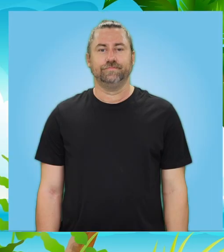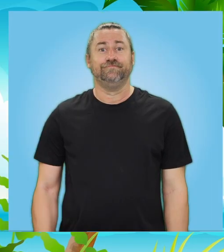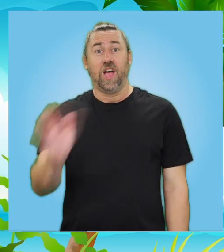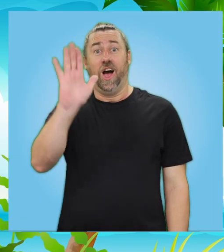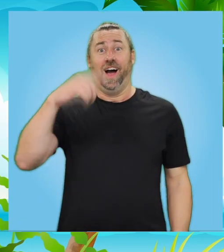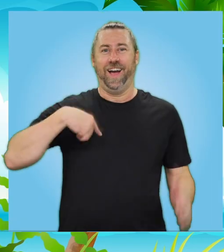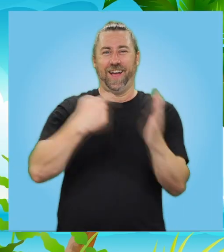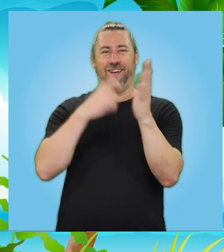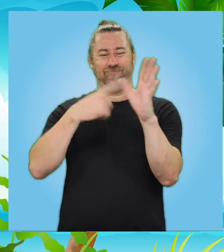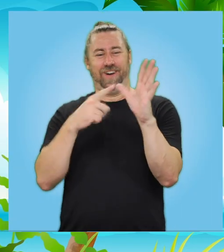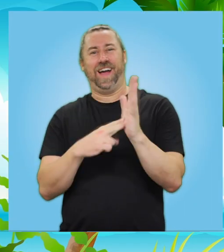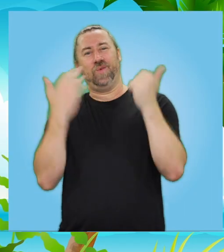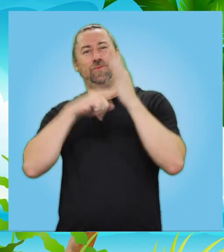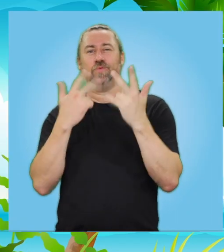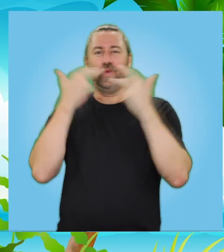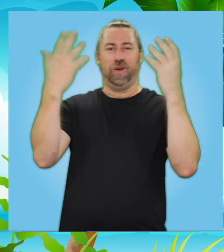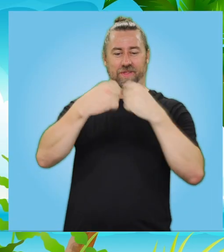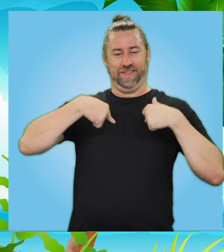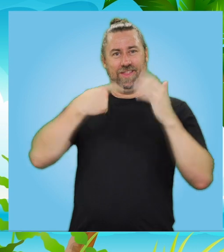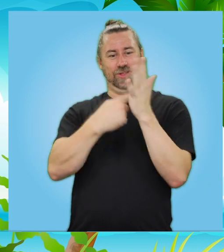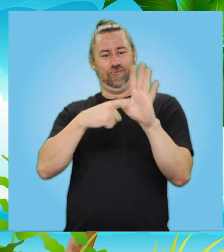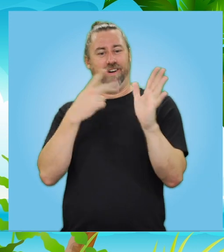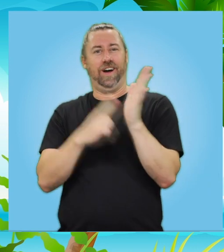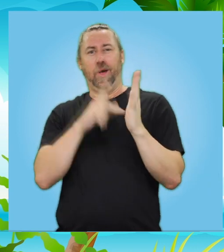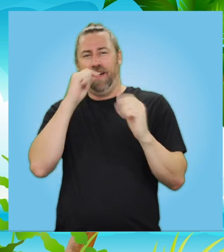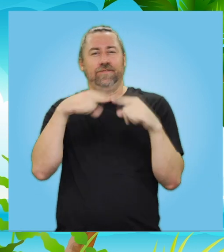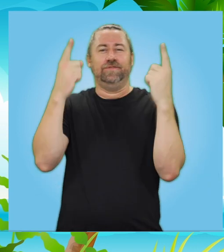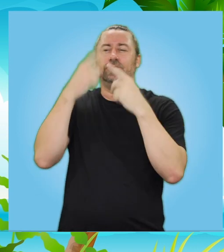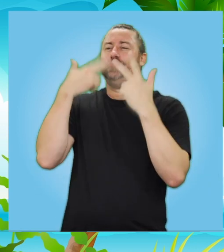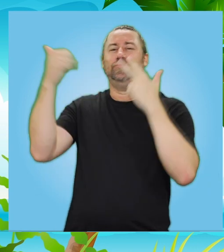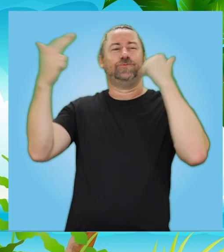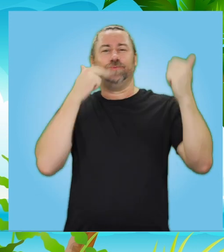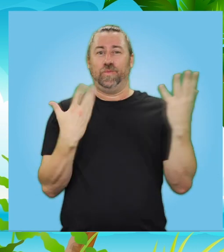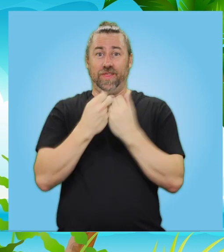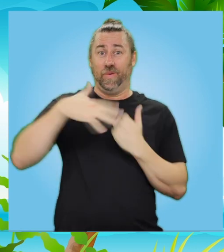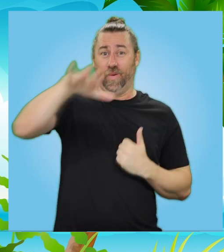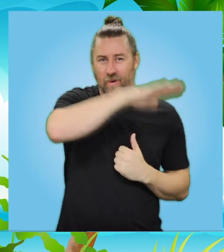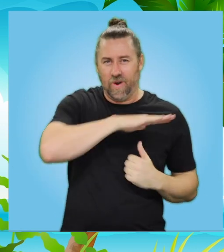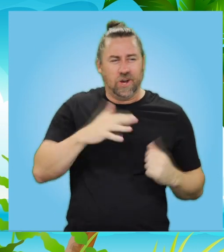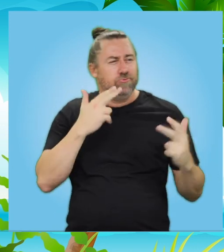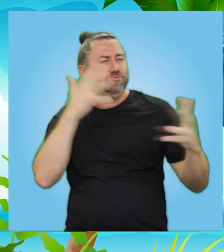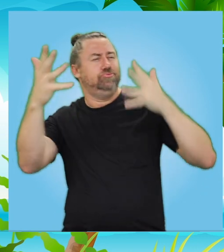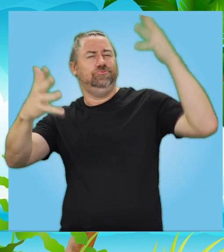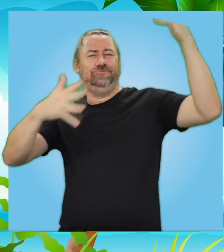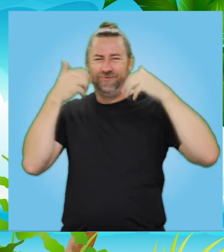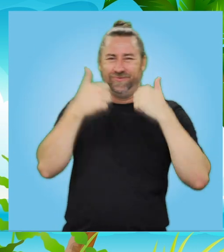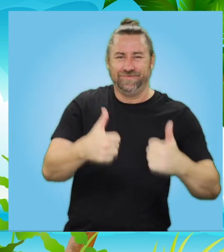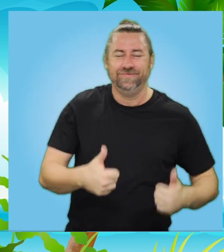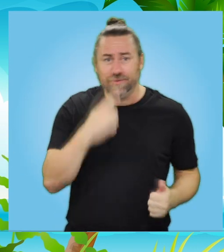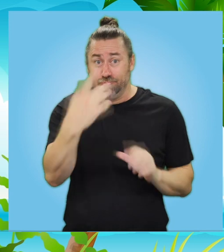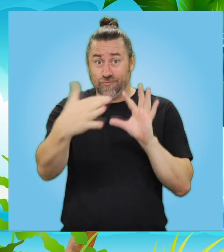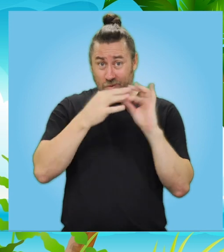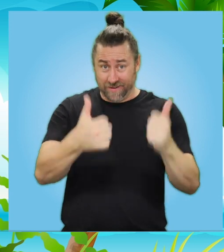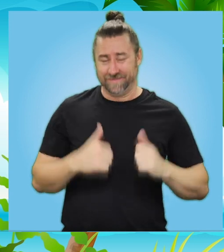Hi everyone, my name is Ryan and welcome to Rhymes with Ryan, where we'll be singing fun rhymes and songs together. The louder the better. Wherever you are, I hope you join in